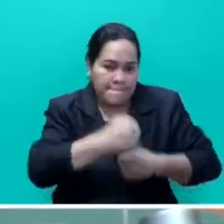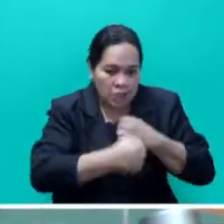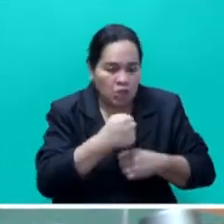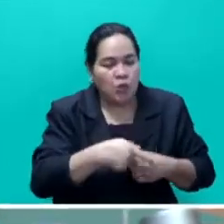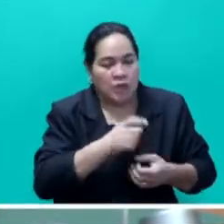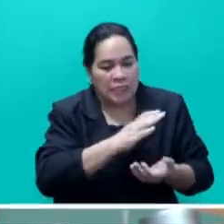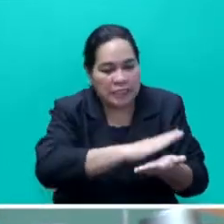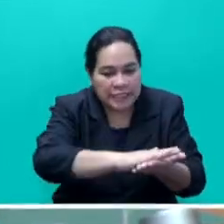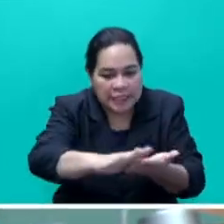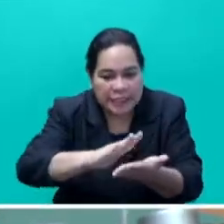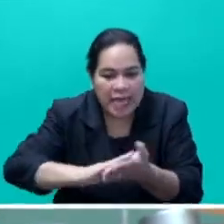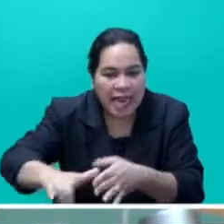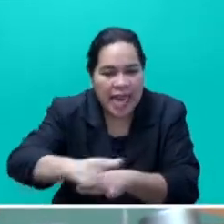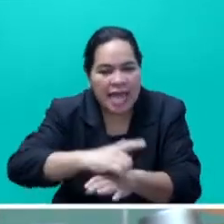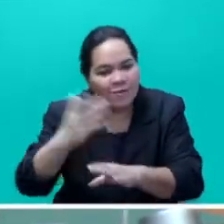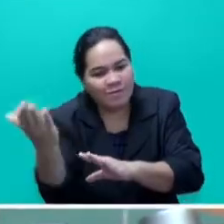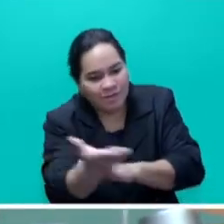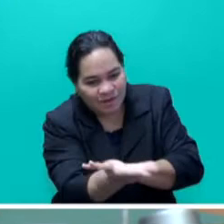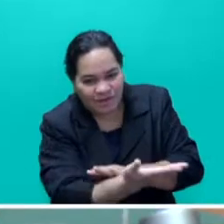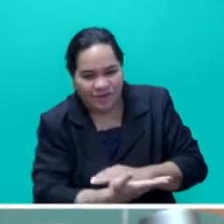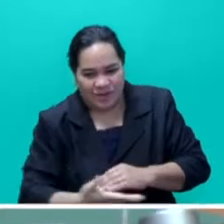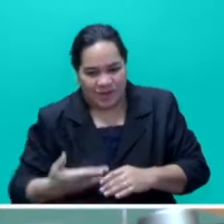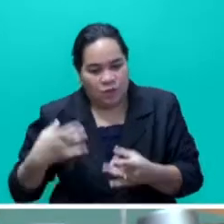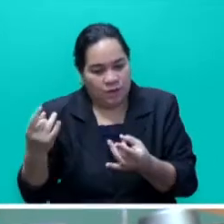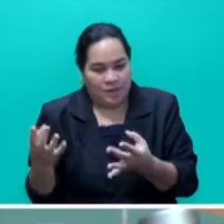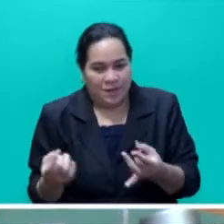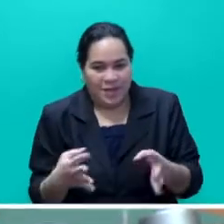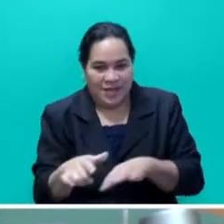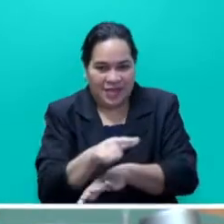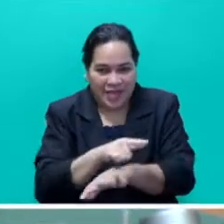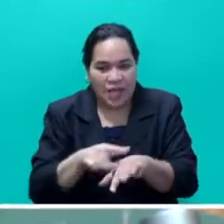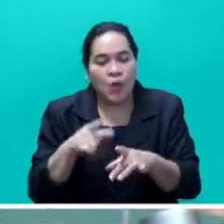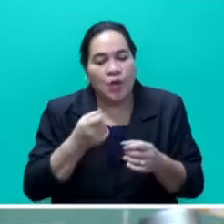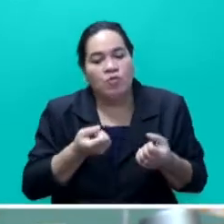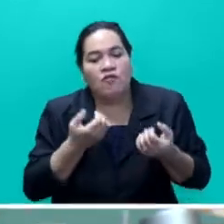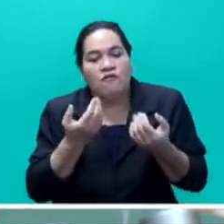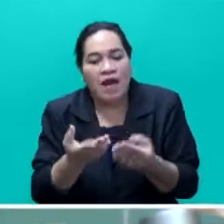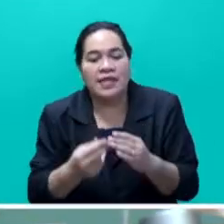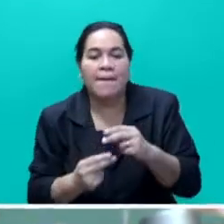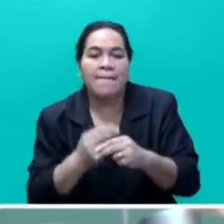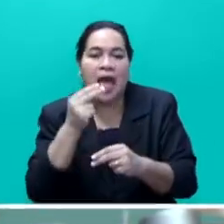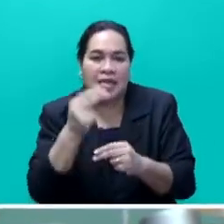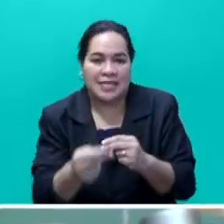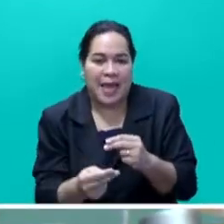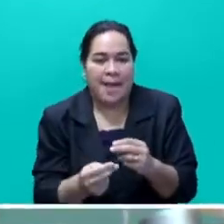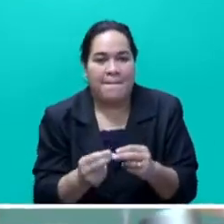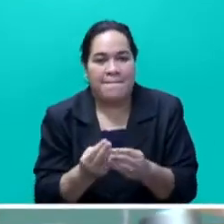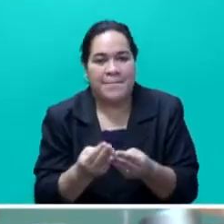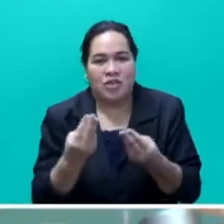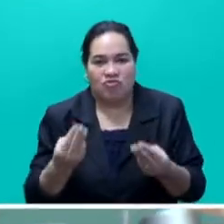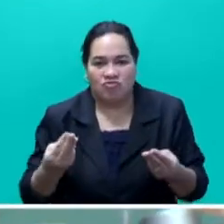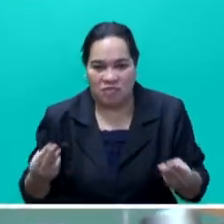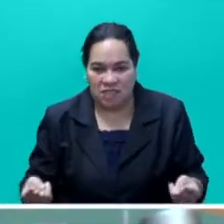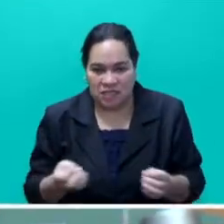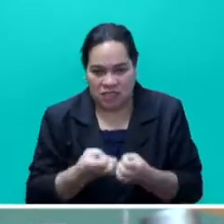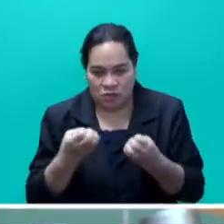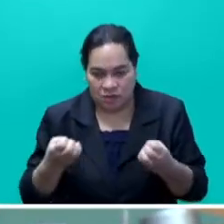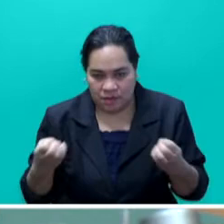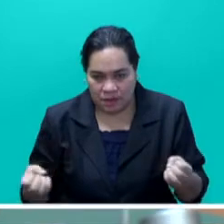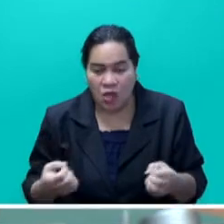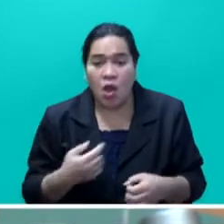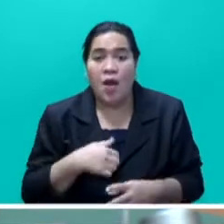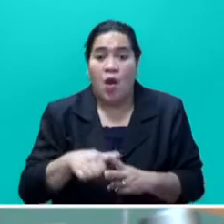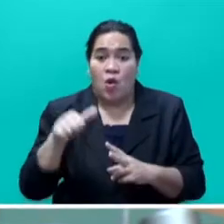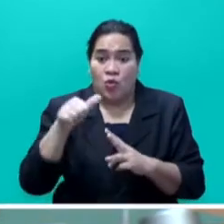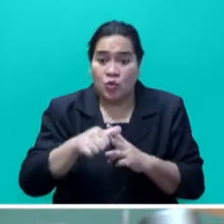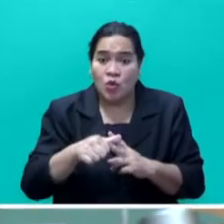land, take the tractor, do the land preparation, provide the planting material, Mr Speaker Sayer. Mr Speaker Sayer, we are also